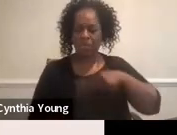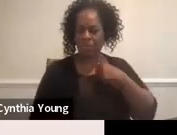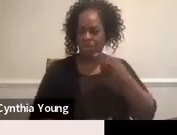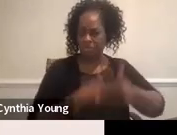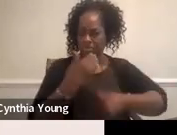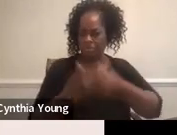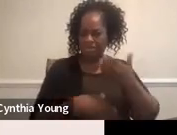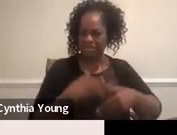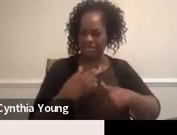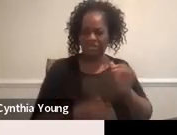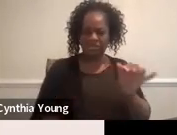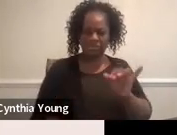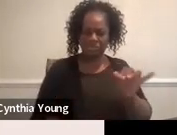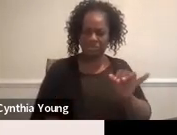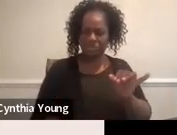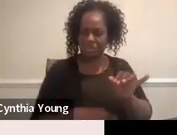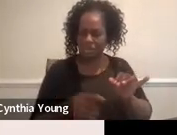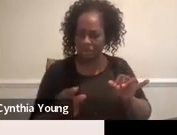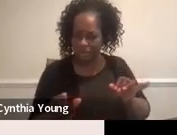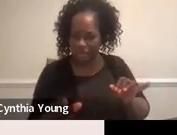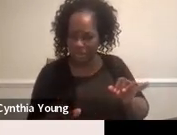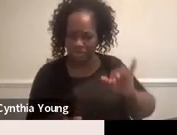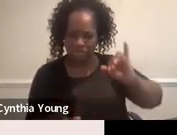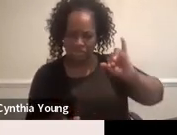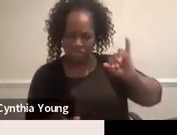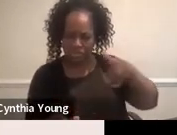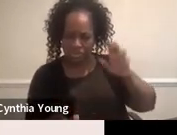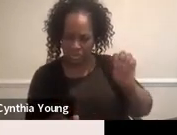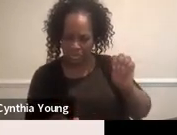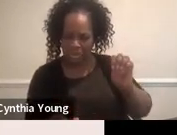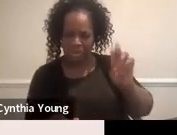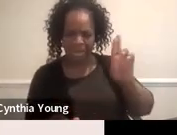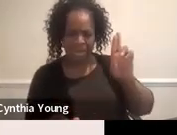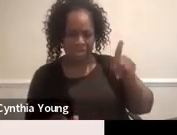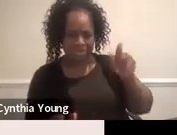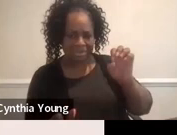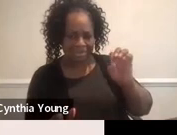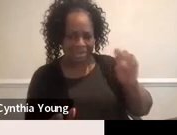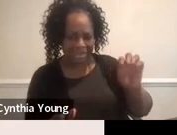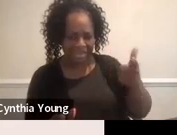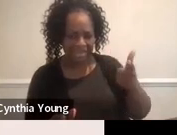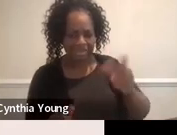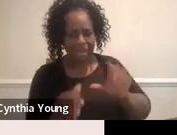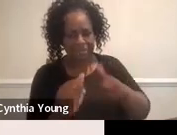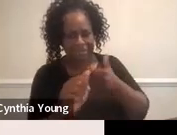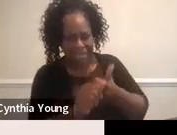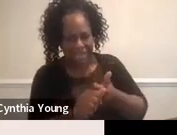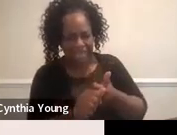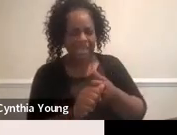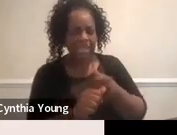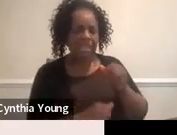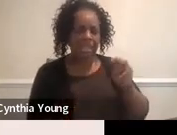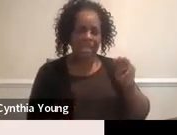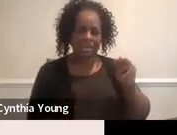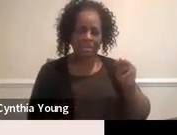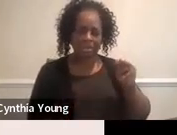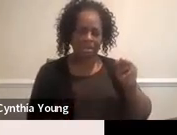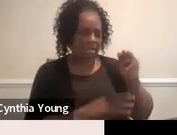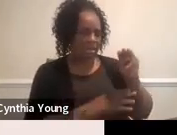process of updating office hours, but in module form. Right. And